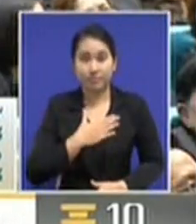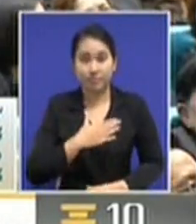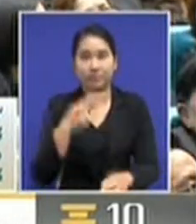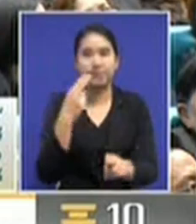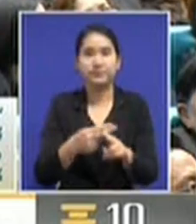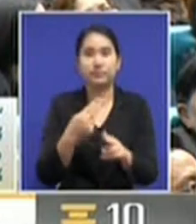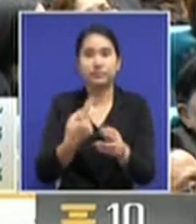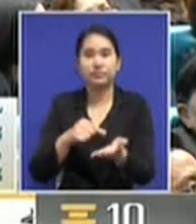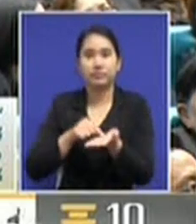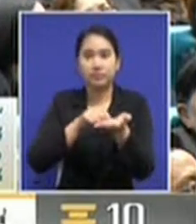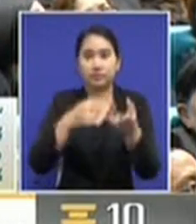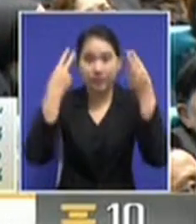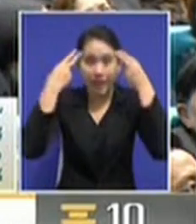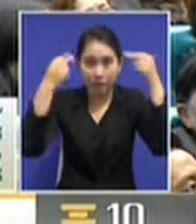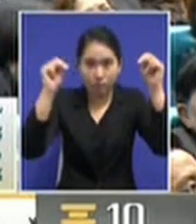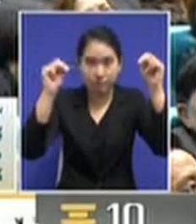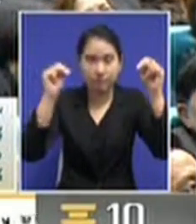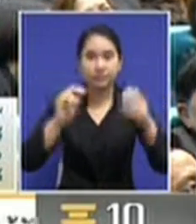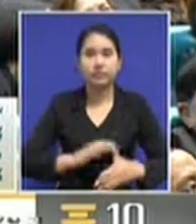of the two names this morning.